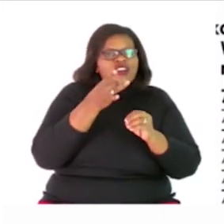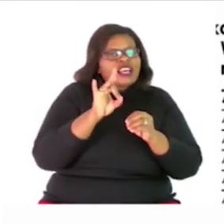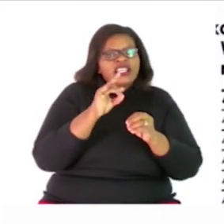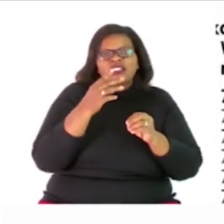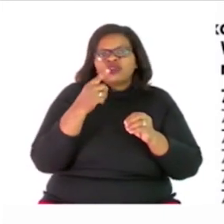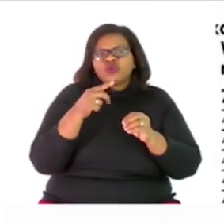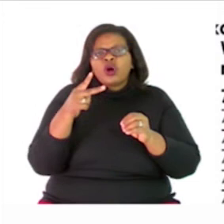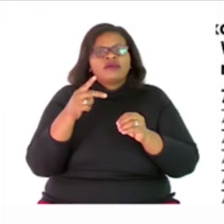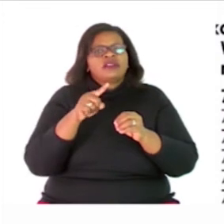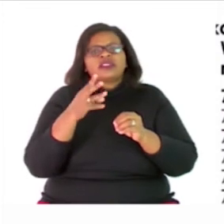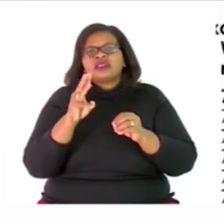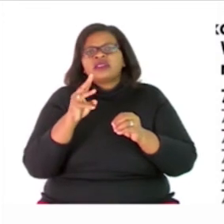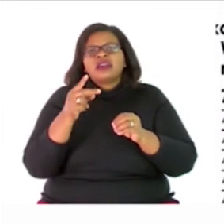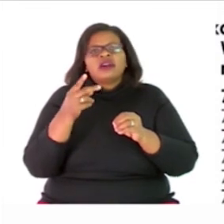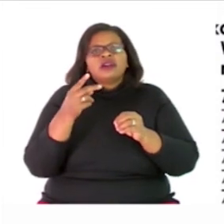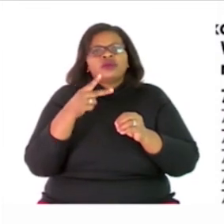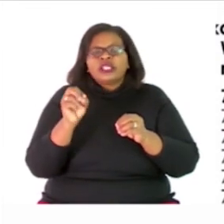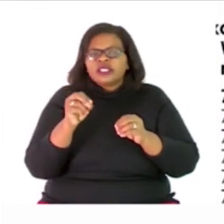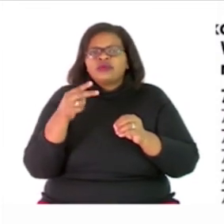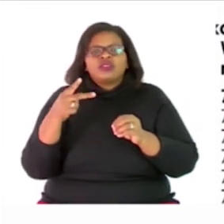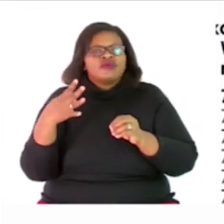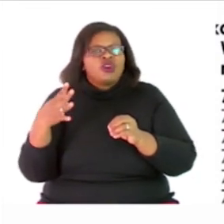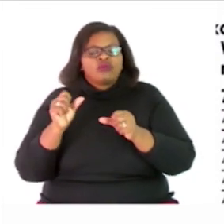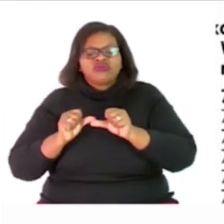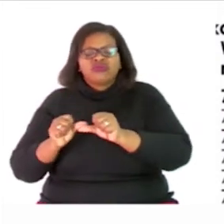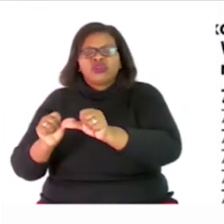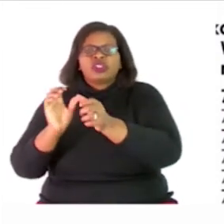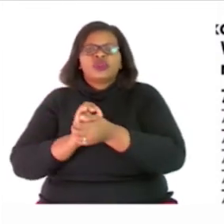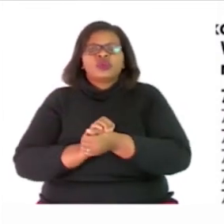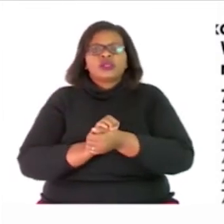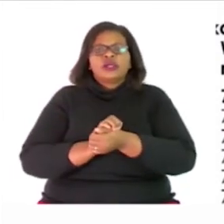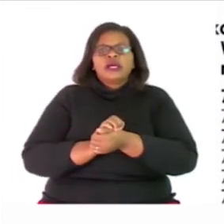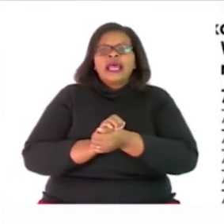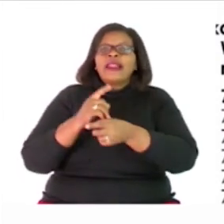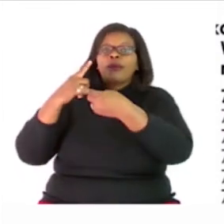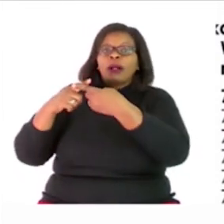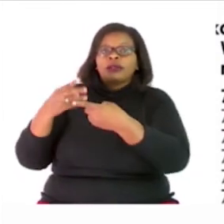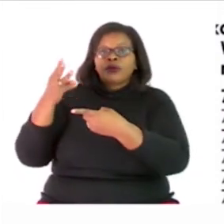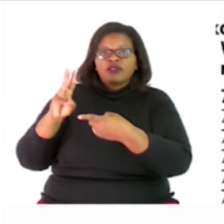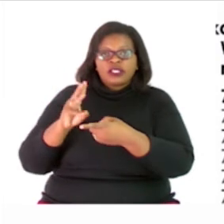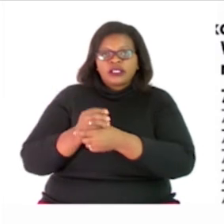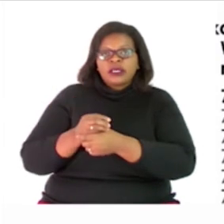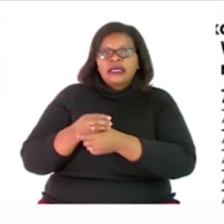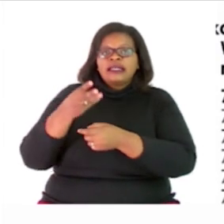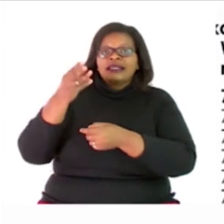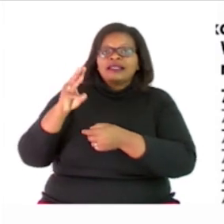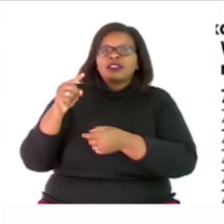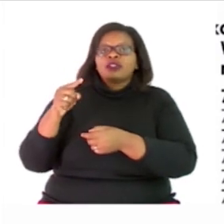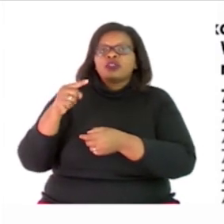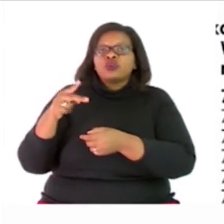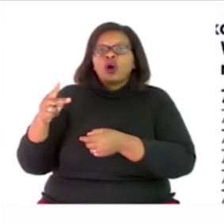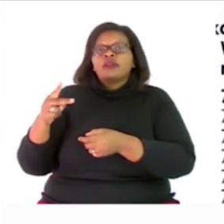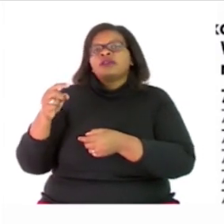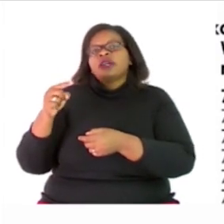twenty twenty twenty four and it continues and the multiples of six which is six twelve eighteen